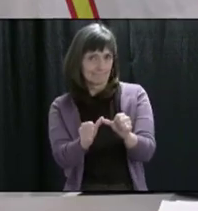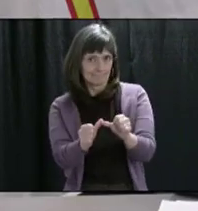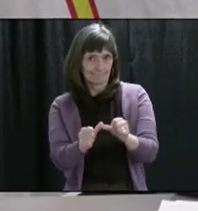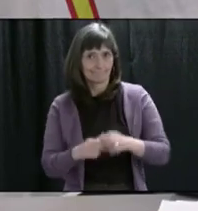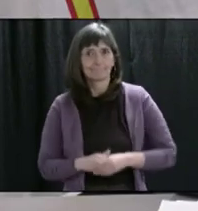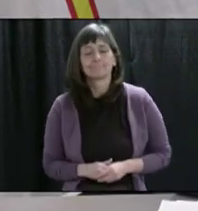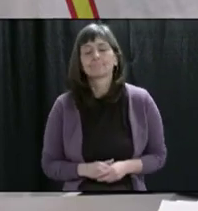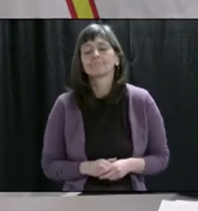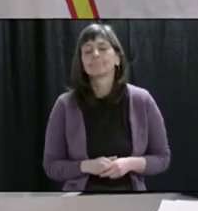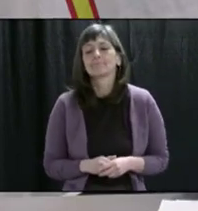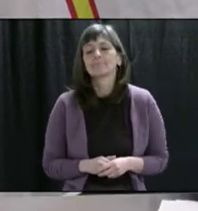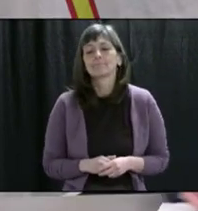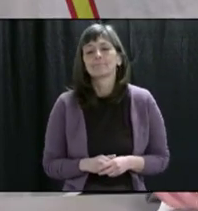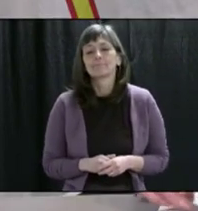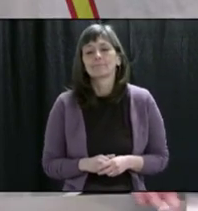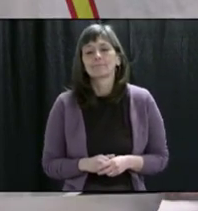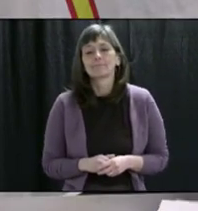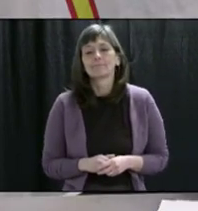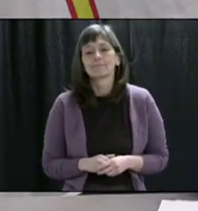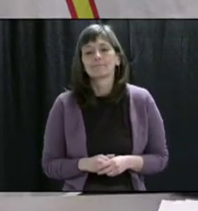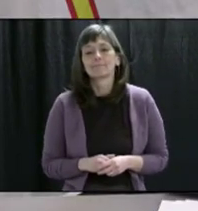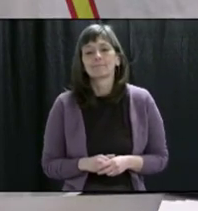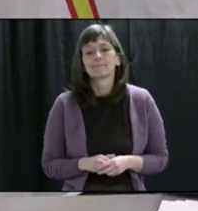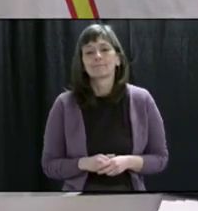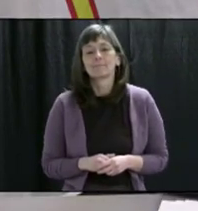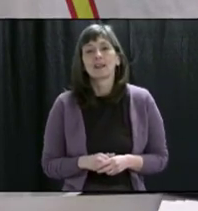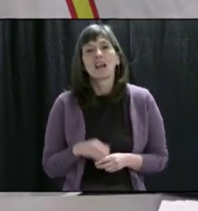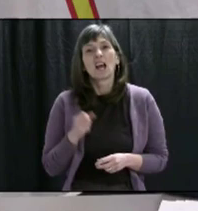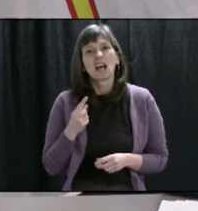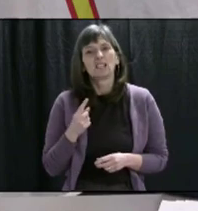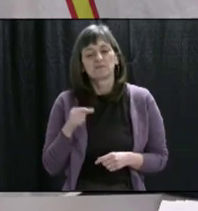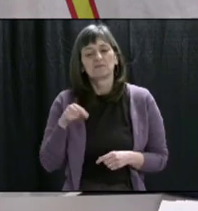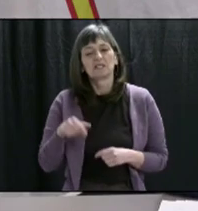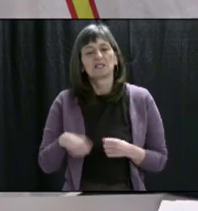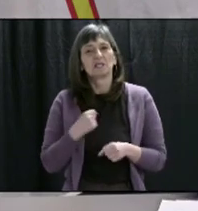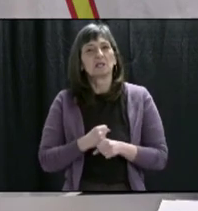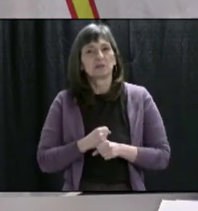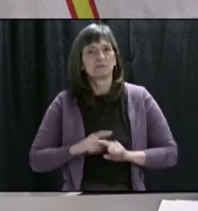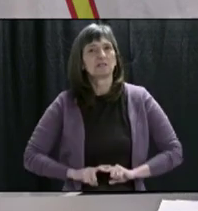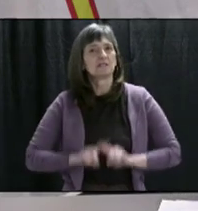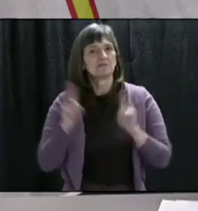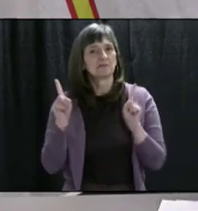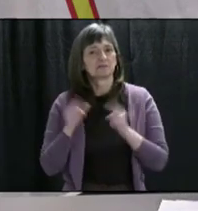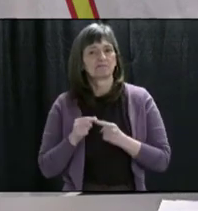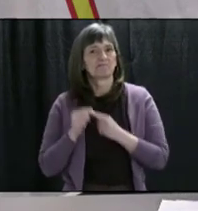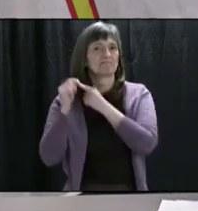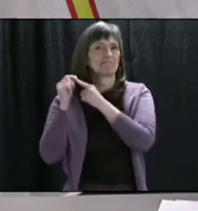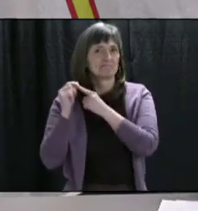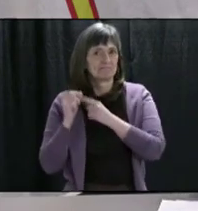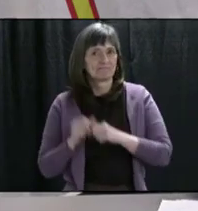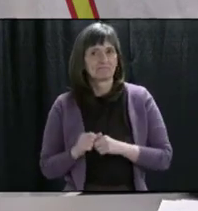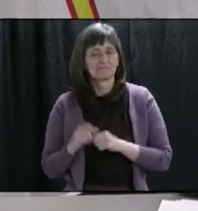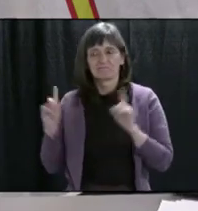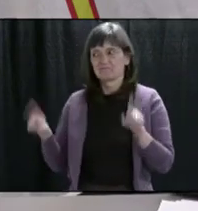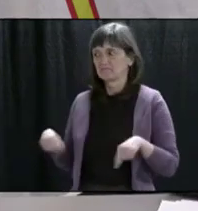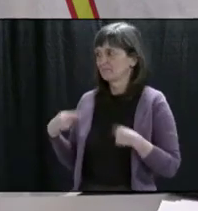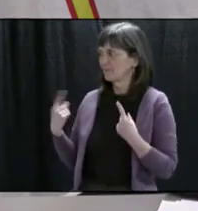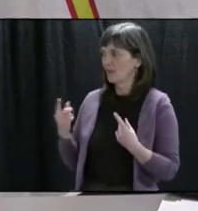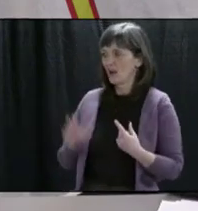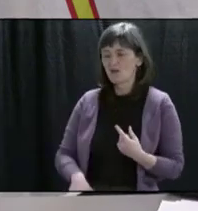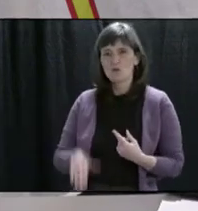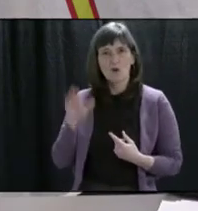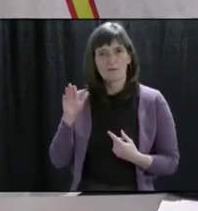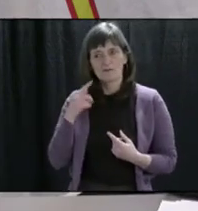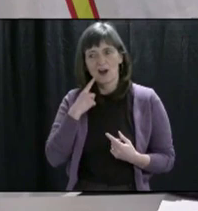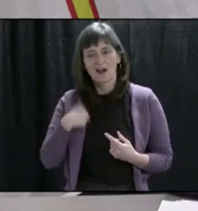One of the things we have to accept that this is a very different year. What has been normal throughout our lifetime, well, that's changed.